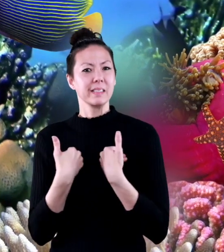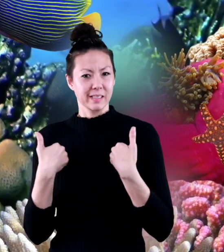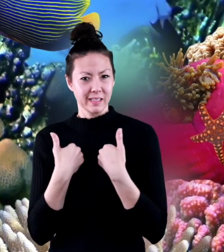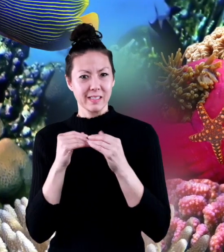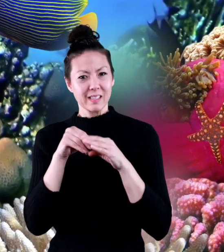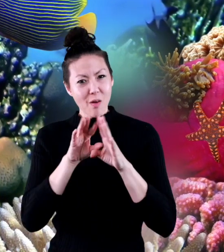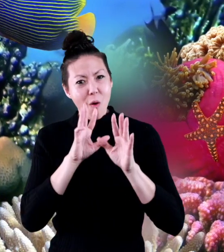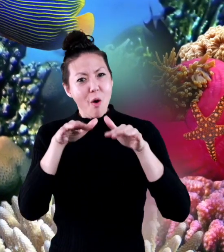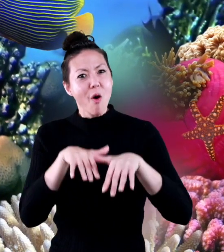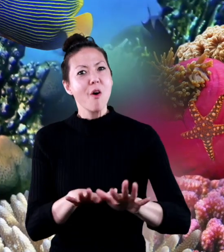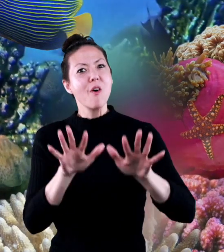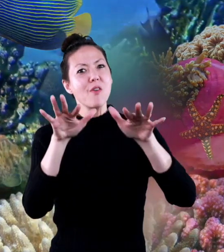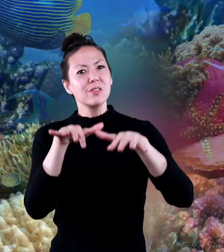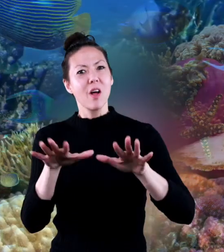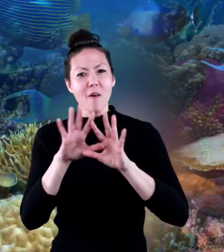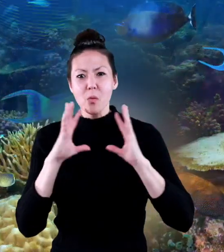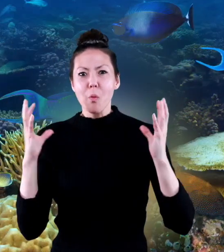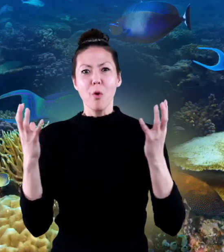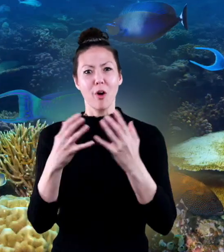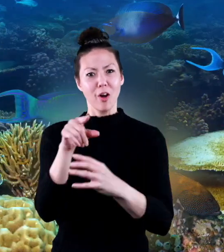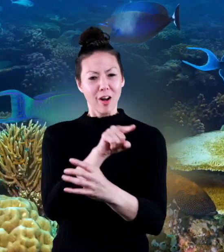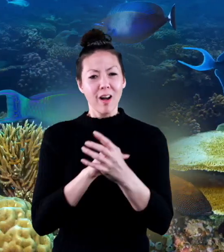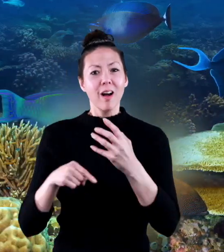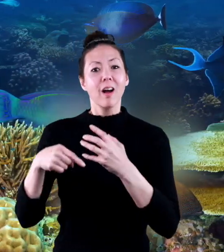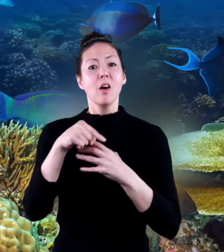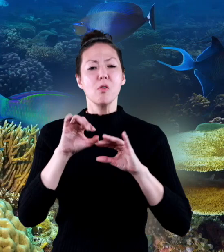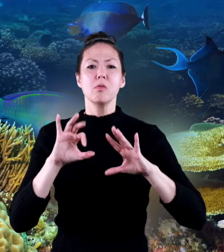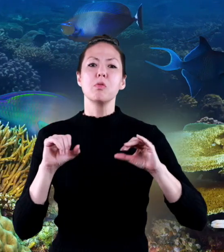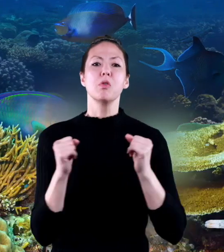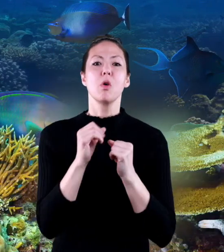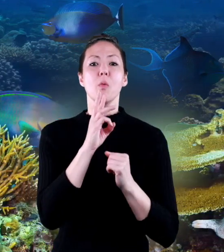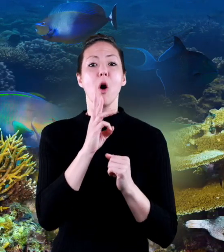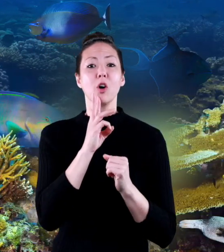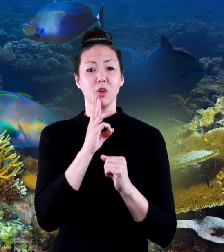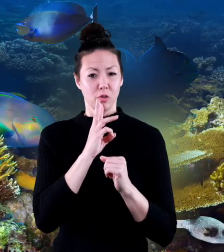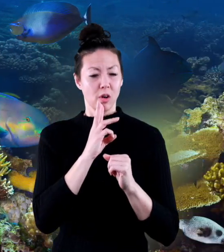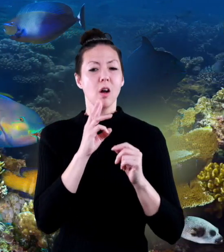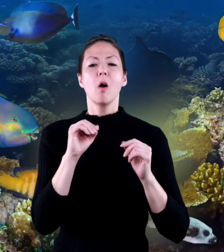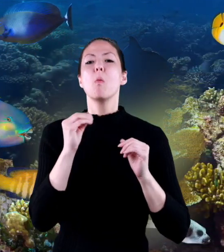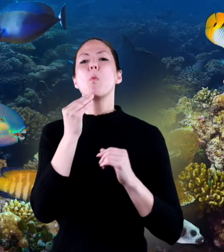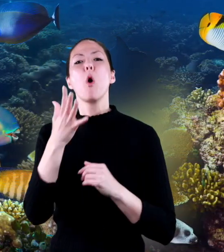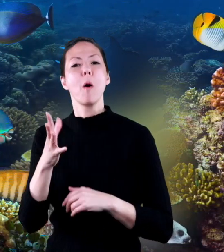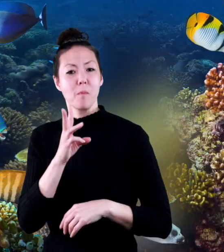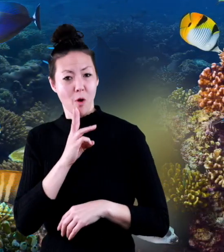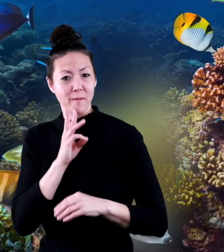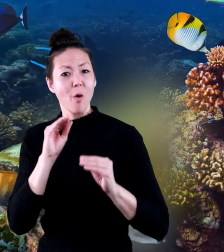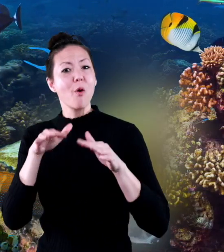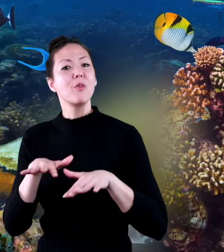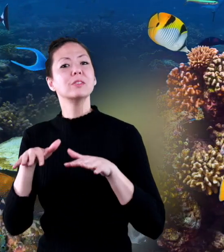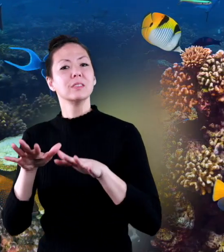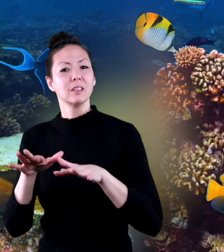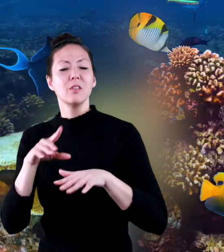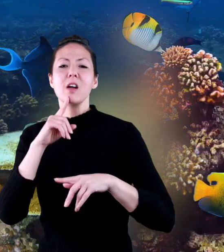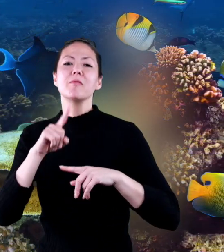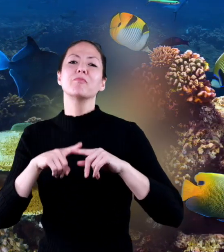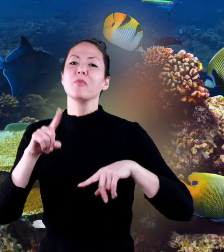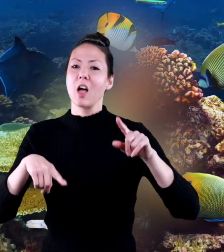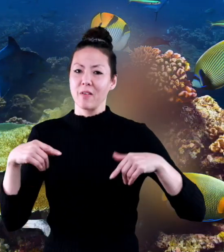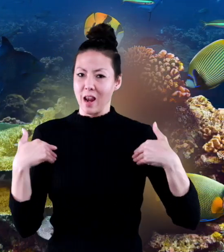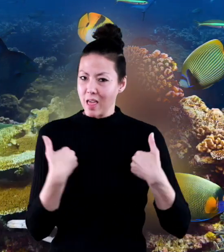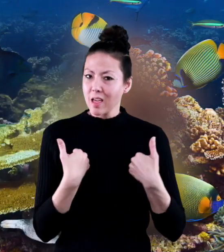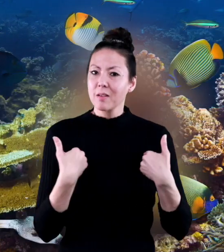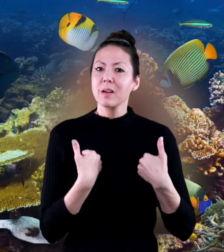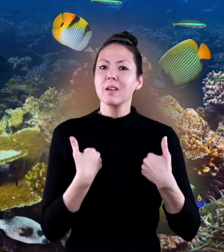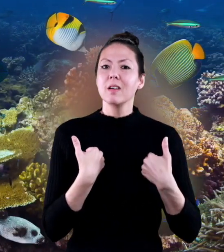animals and plants are in the oceans of the world. From the coldest waters of the ocean to the warmest, many